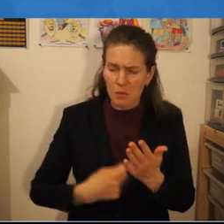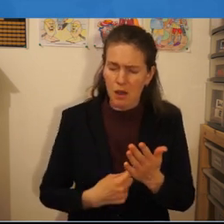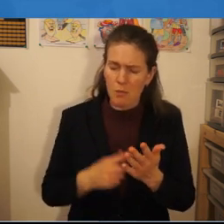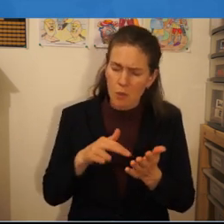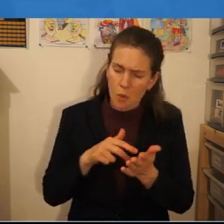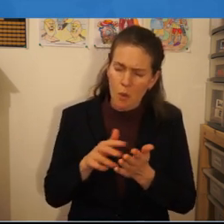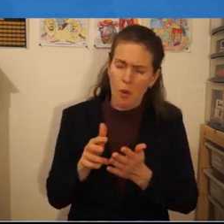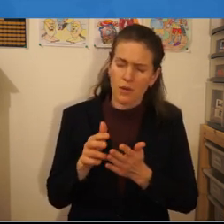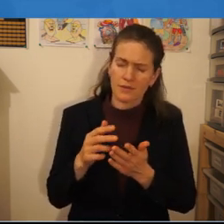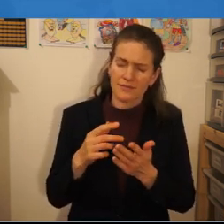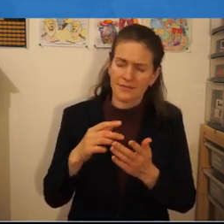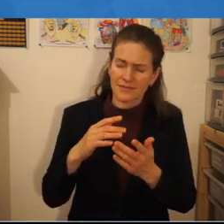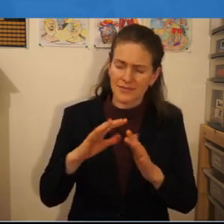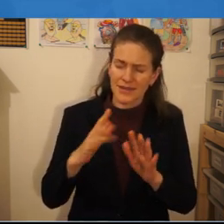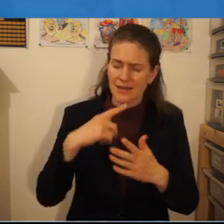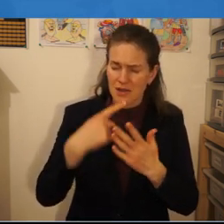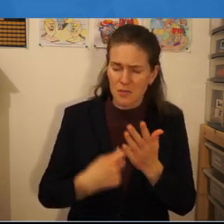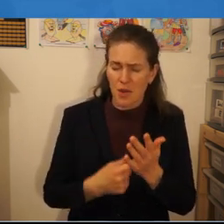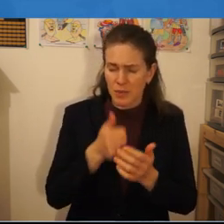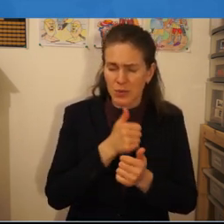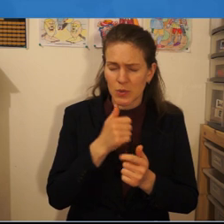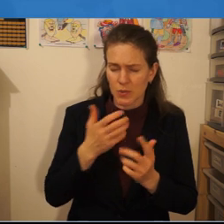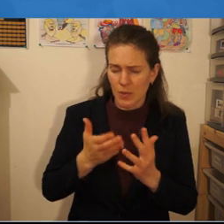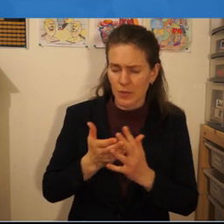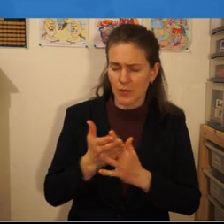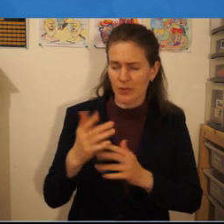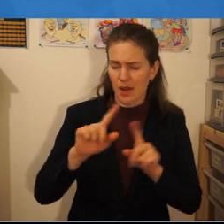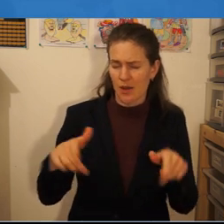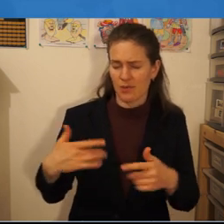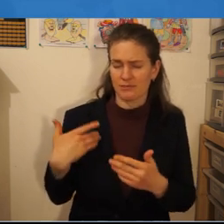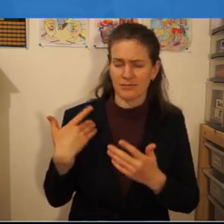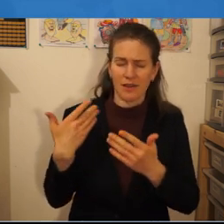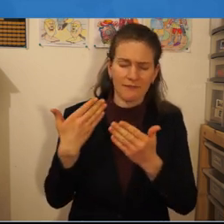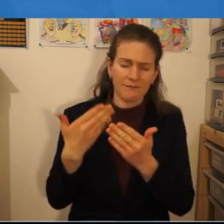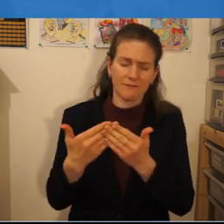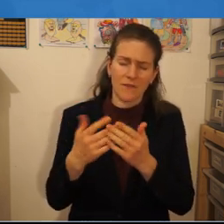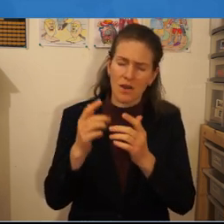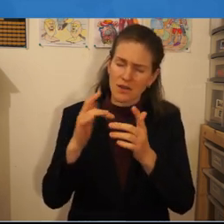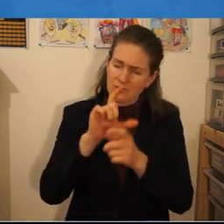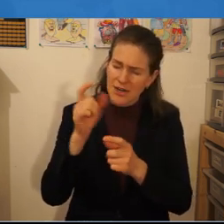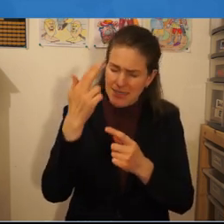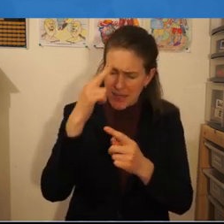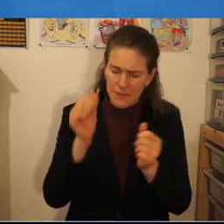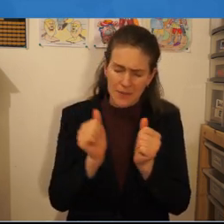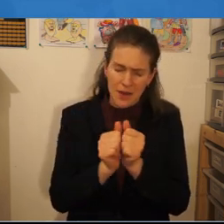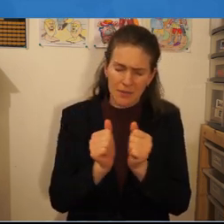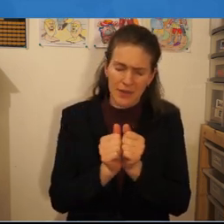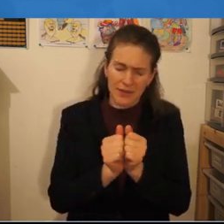all the days of our lives for christ's sake amen amen to